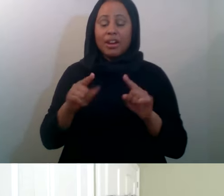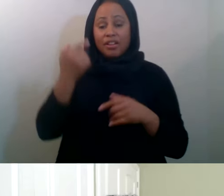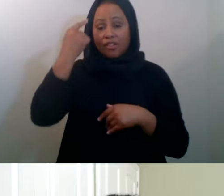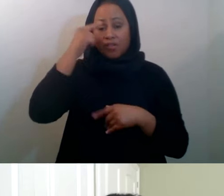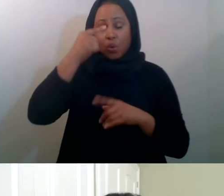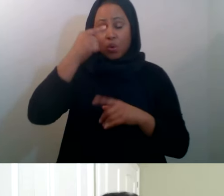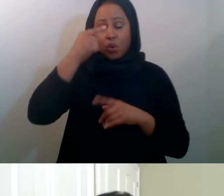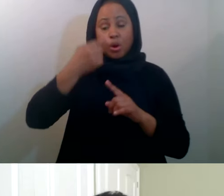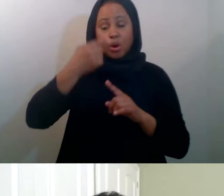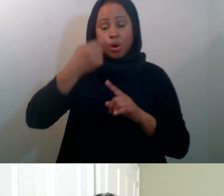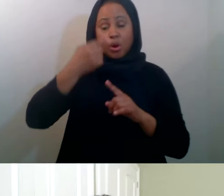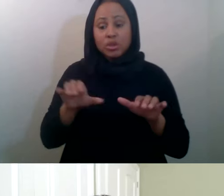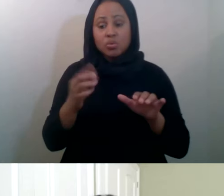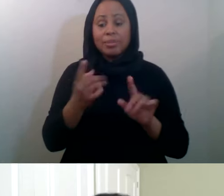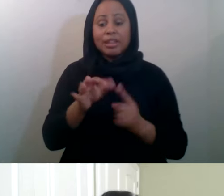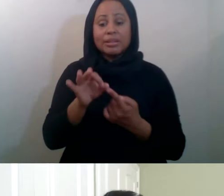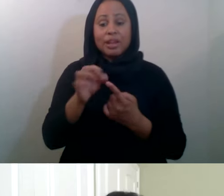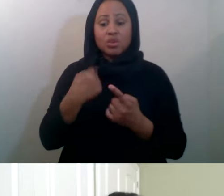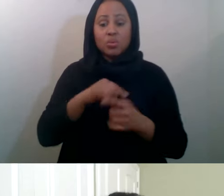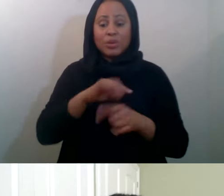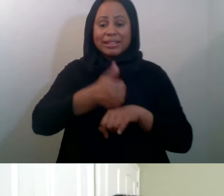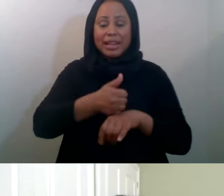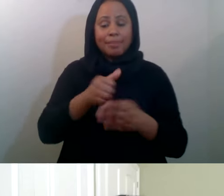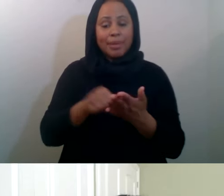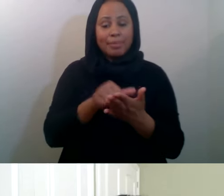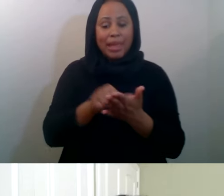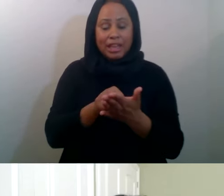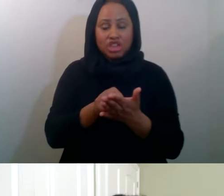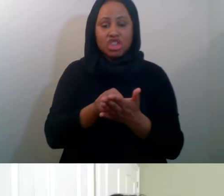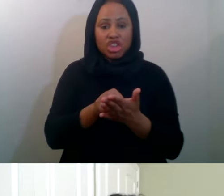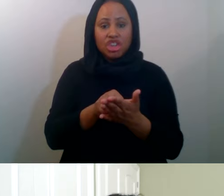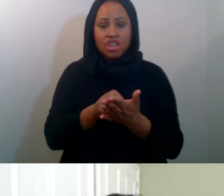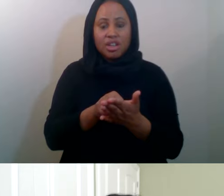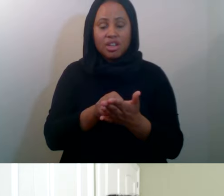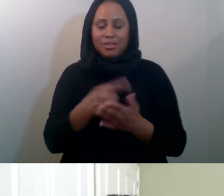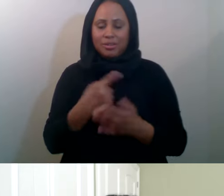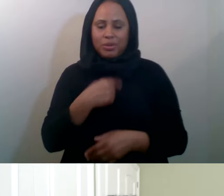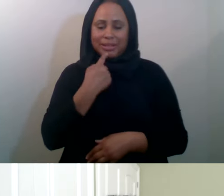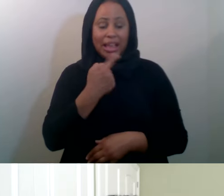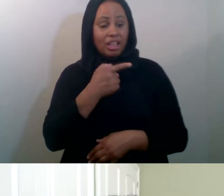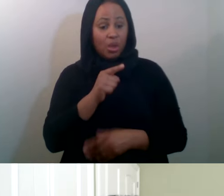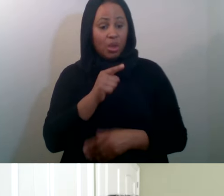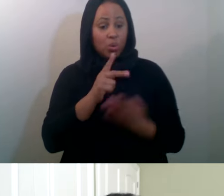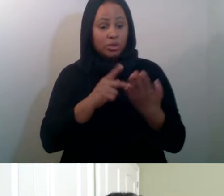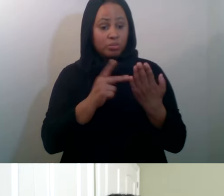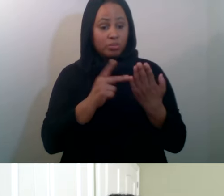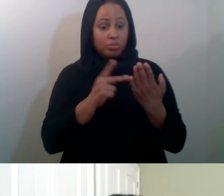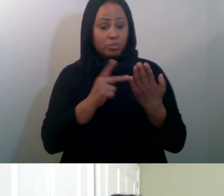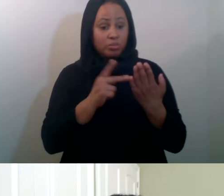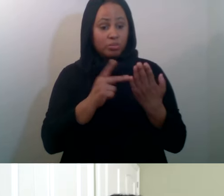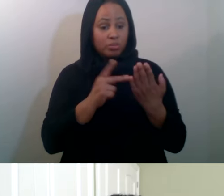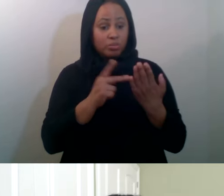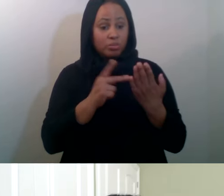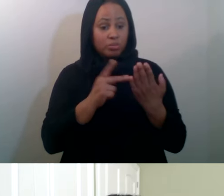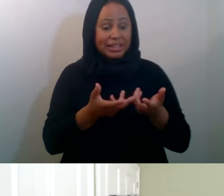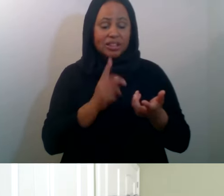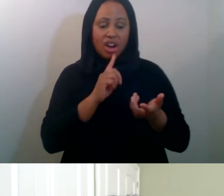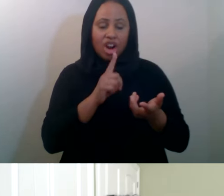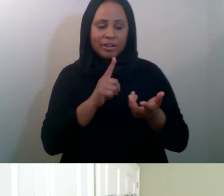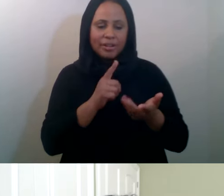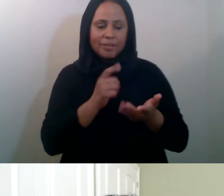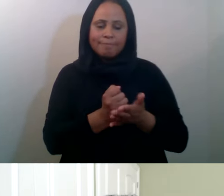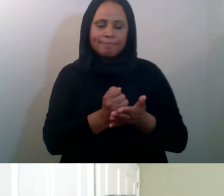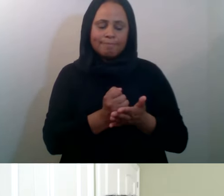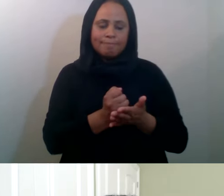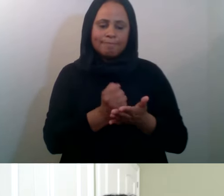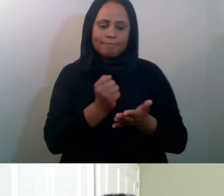where we set up a page, LaunchGood.com slash Zakat, where we say, you know what, these campaigns are extra verified by, uh, Imam Joe Bradford,